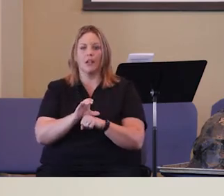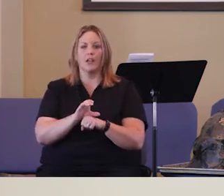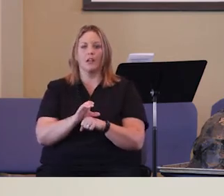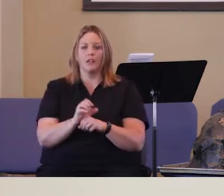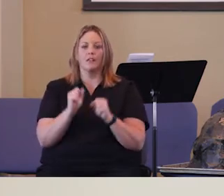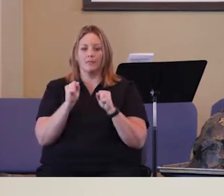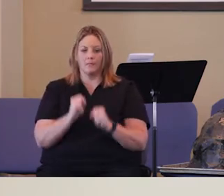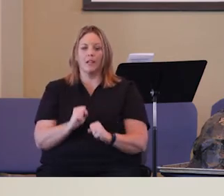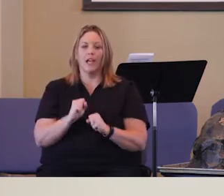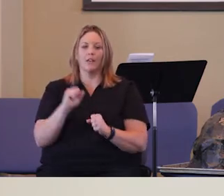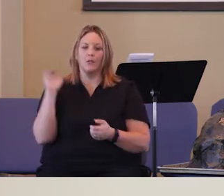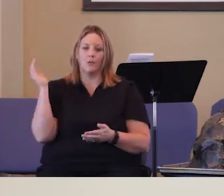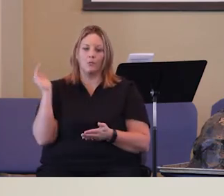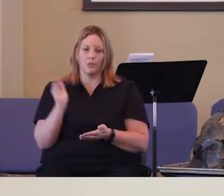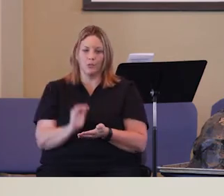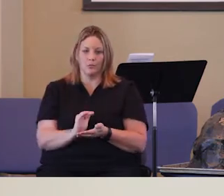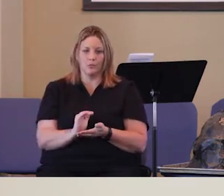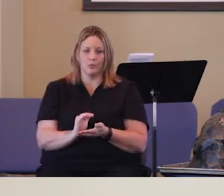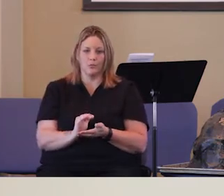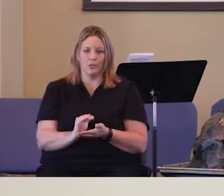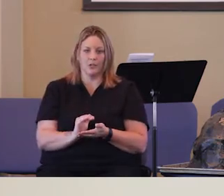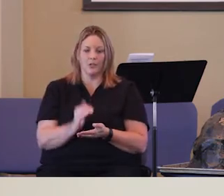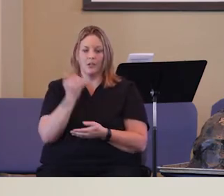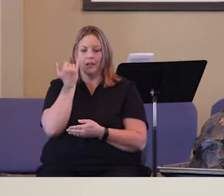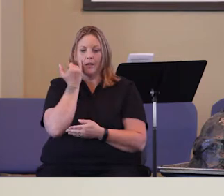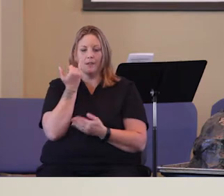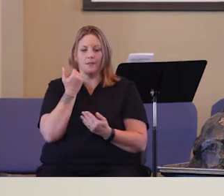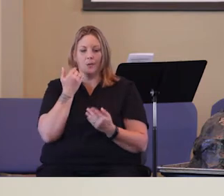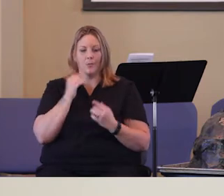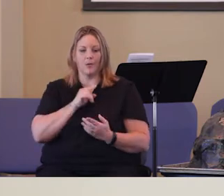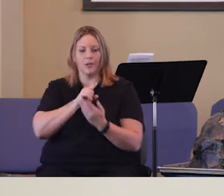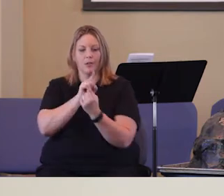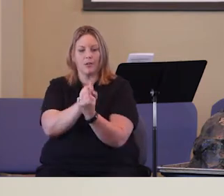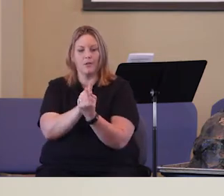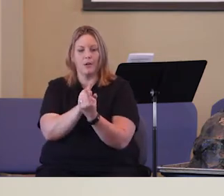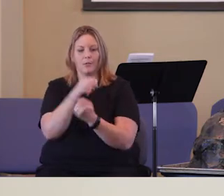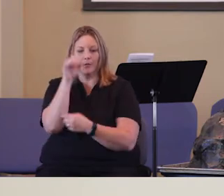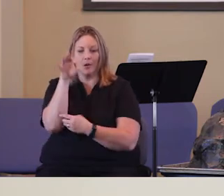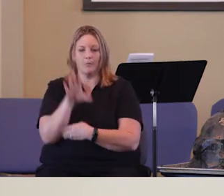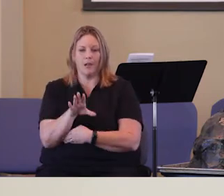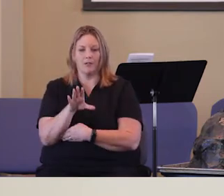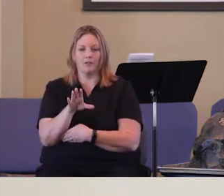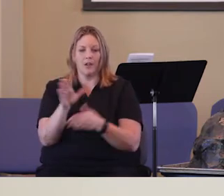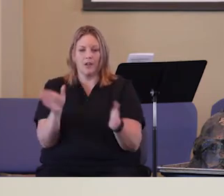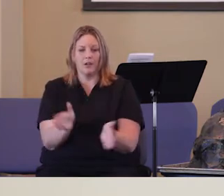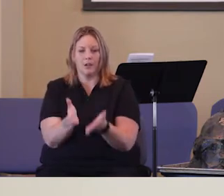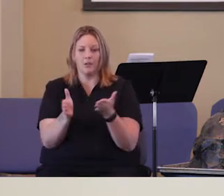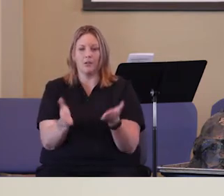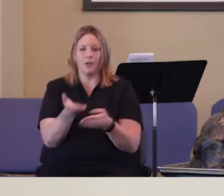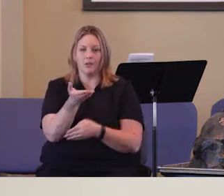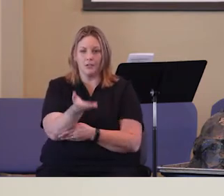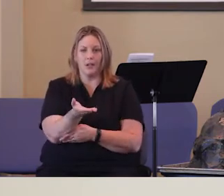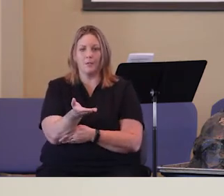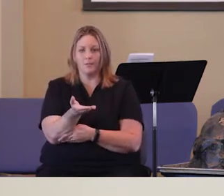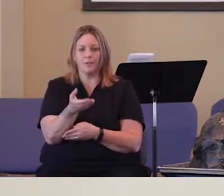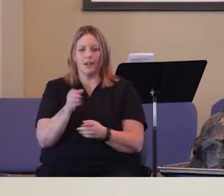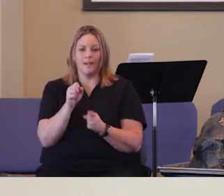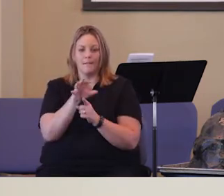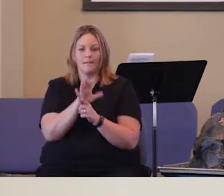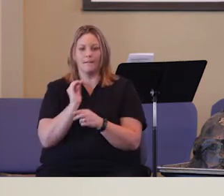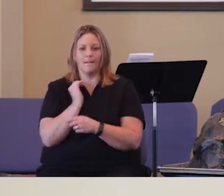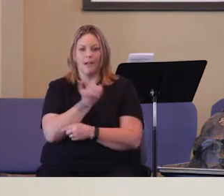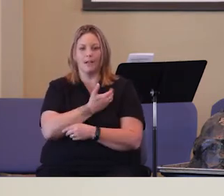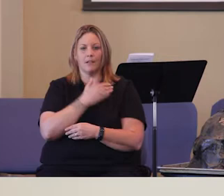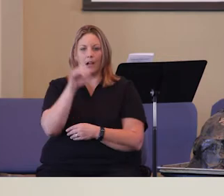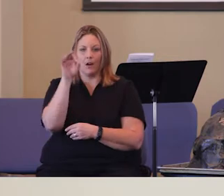in our churches can greatly reduce. And if we go to our pastors and encourage them, it can really affect our